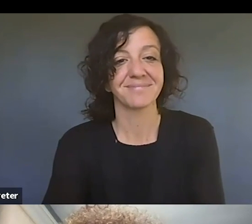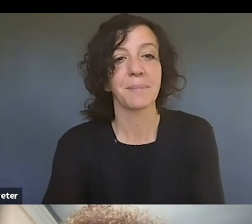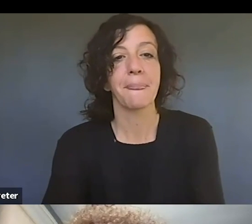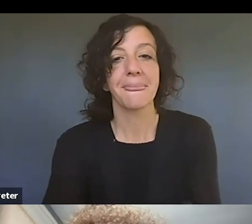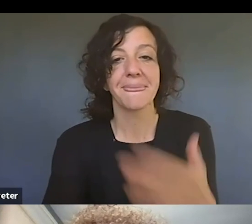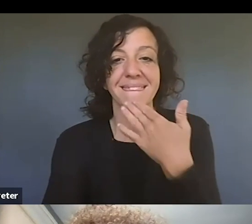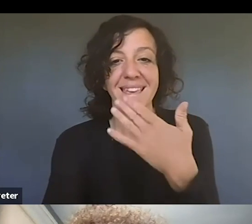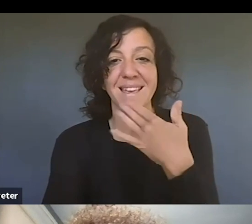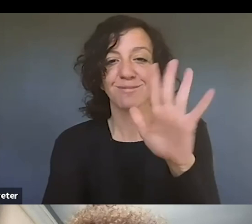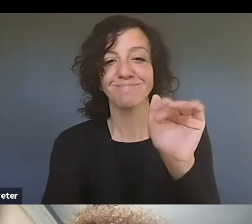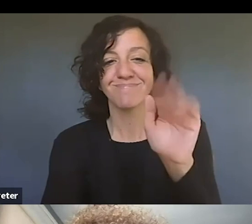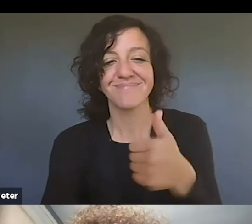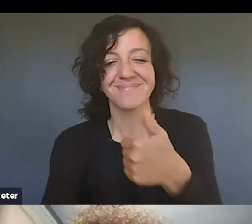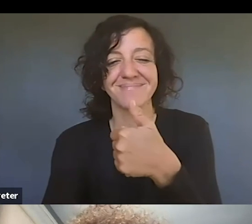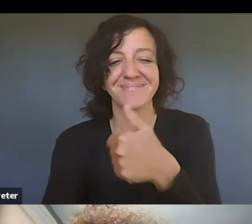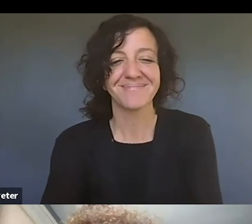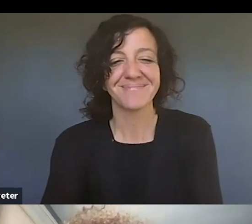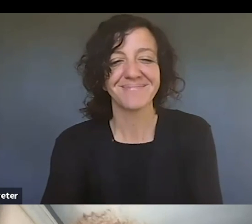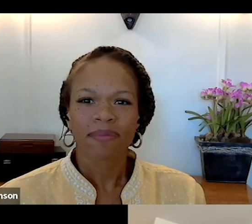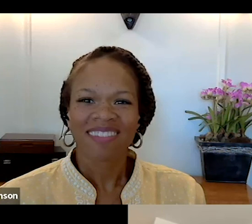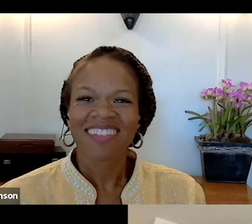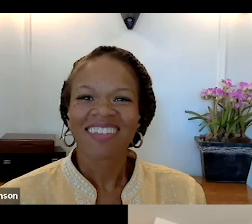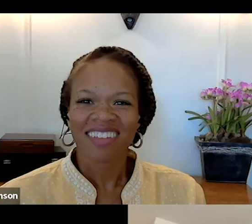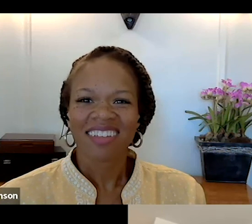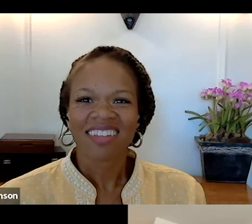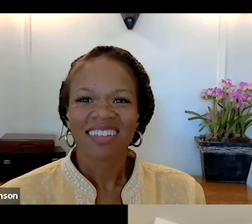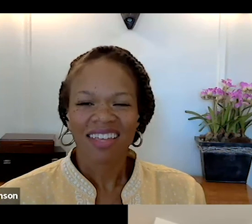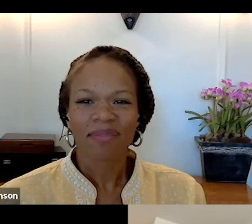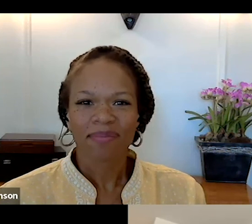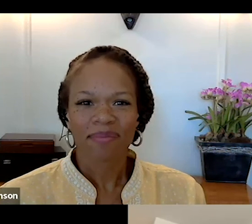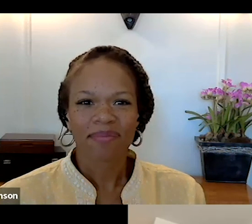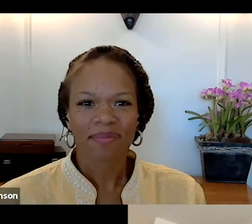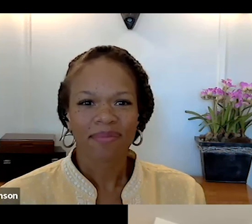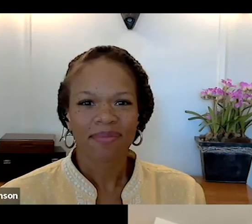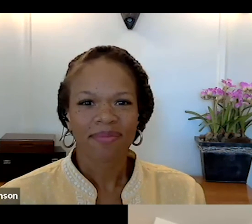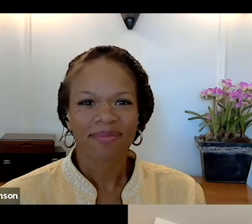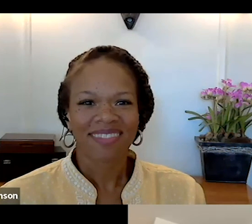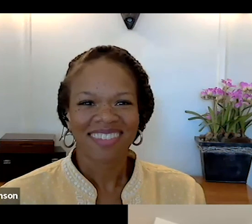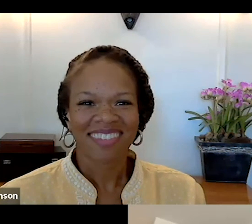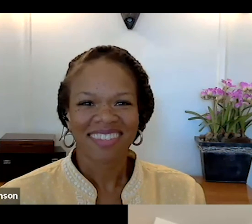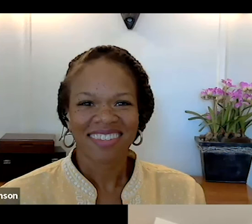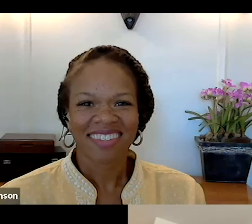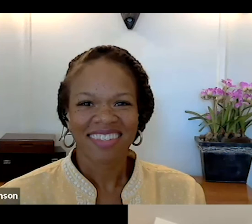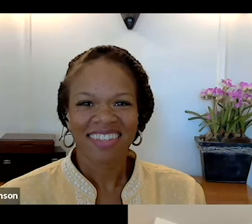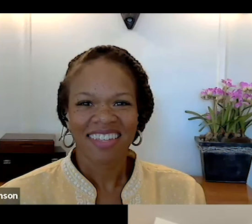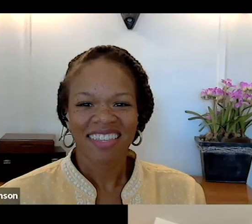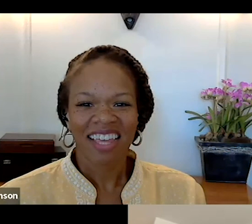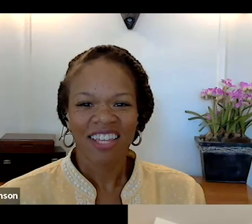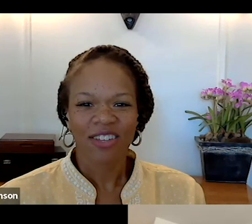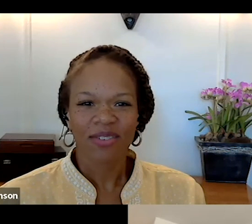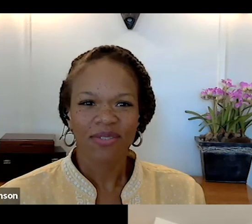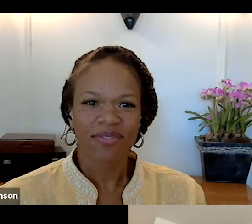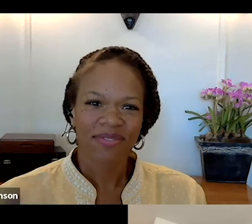interpreter we appreciate you yes thank you to